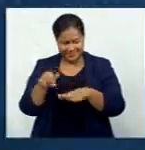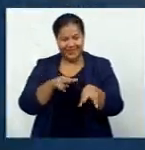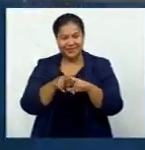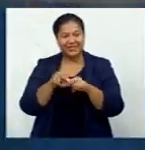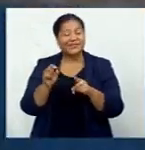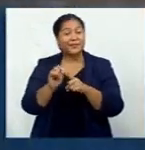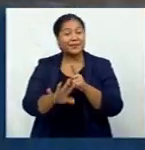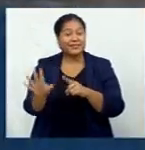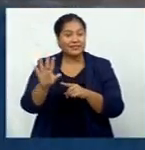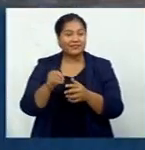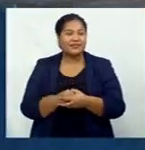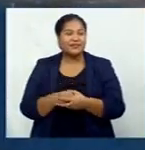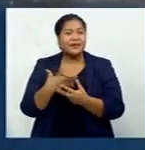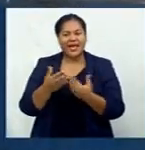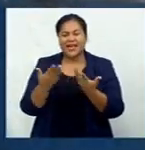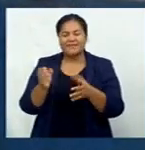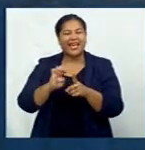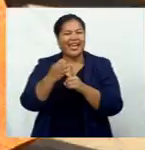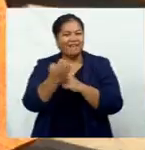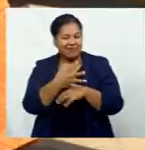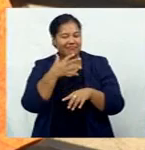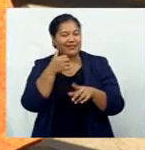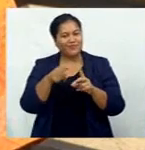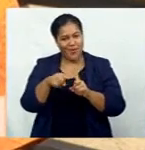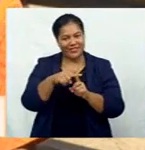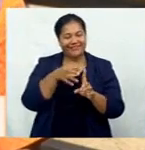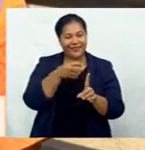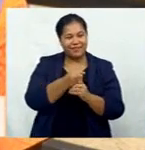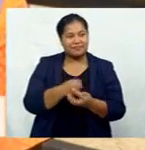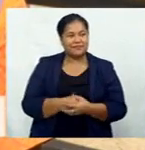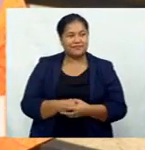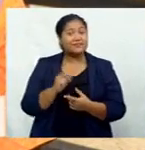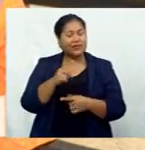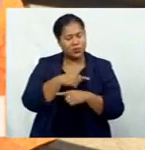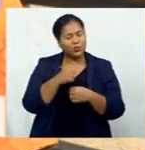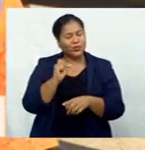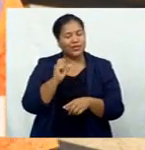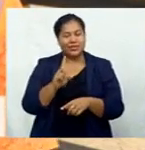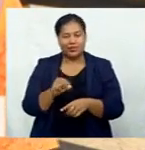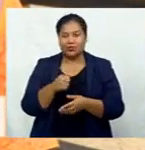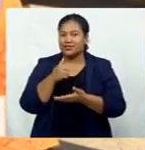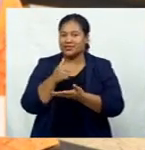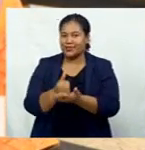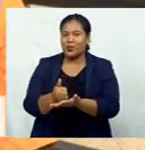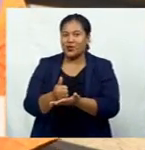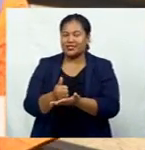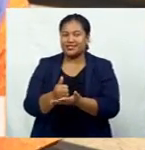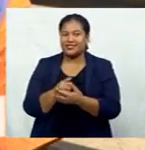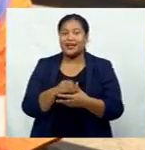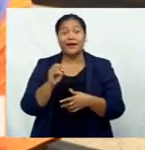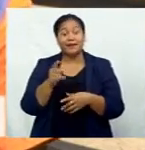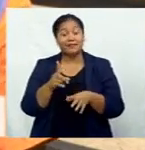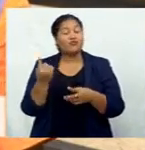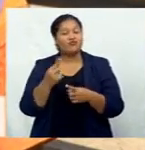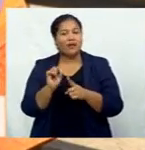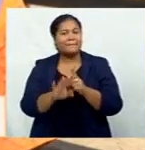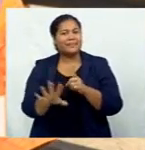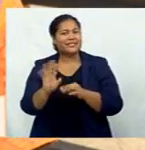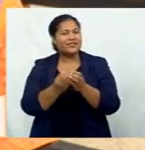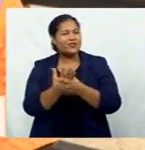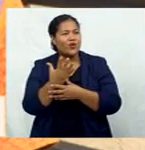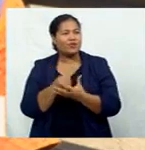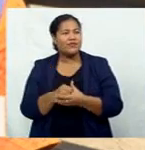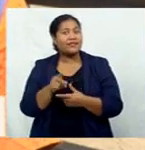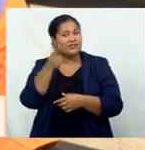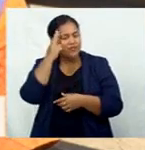given its environmental impact. We do support this initiative by the Pacific Grow and there's a reason it's a